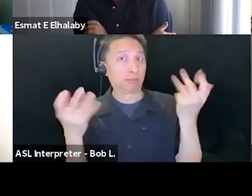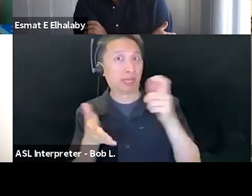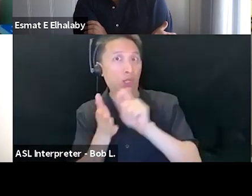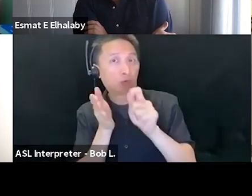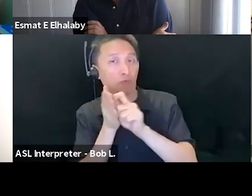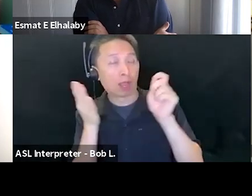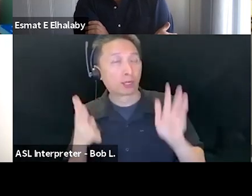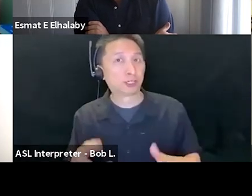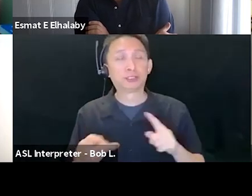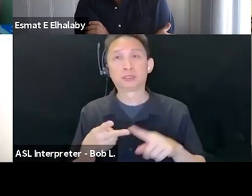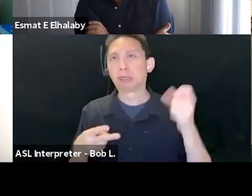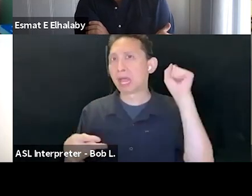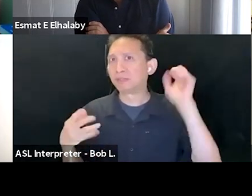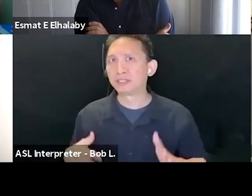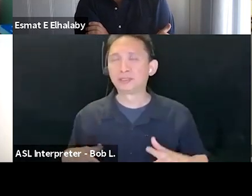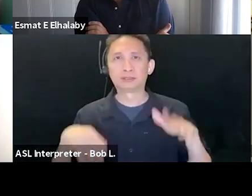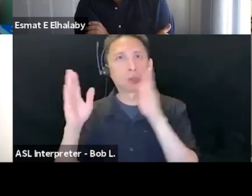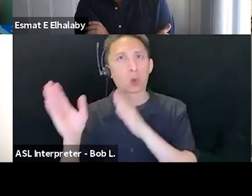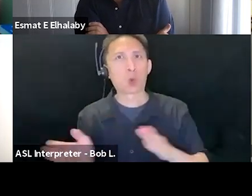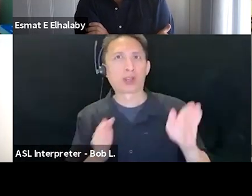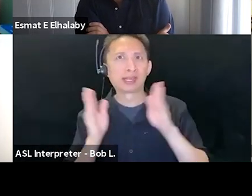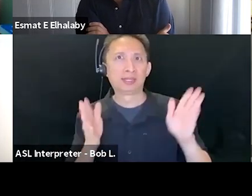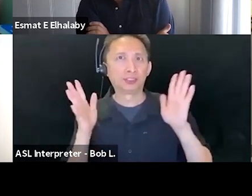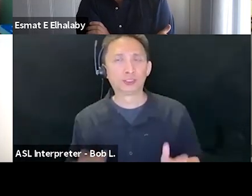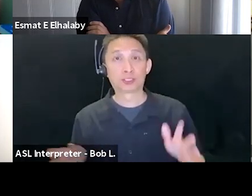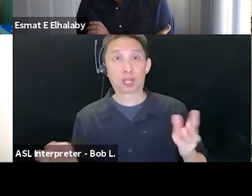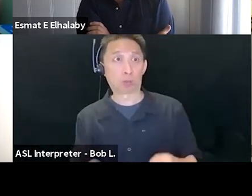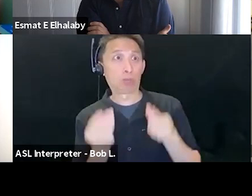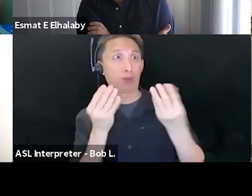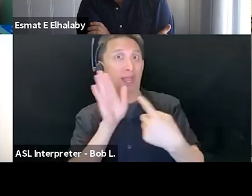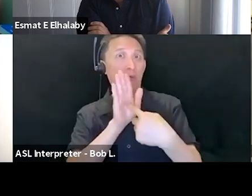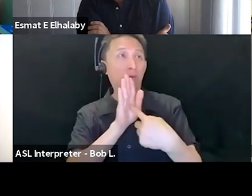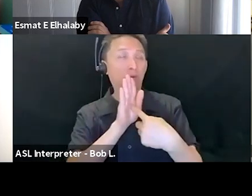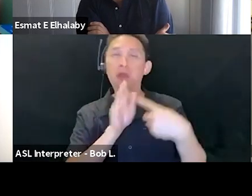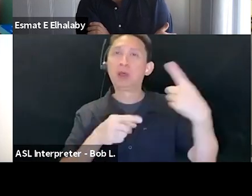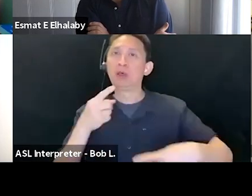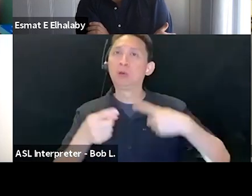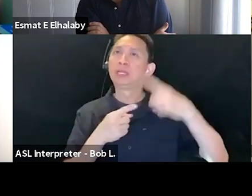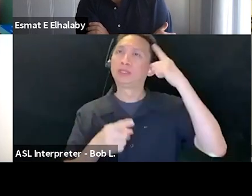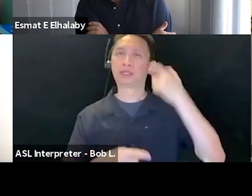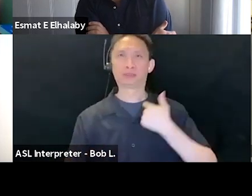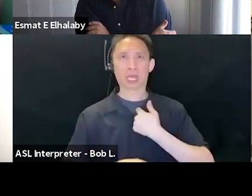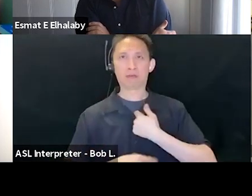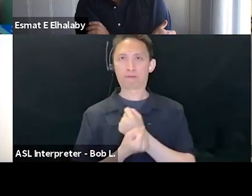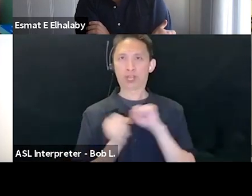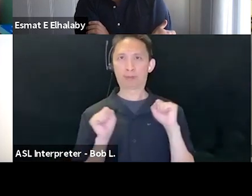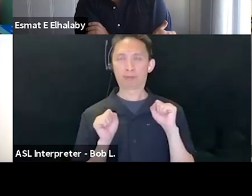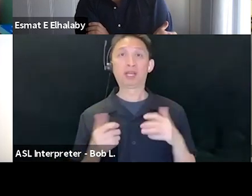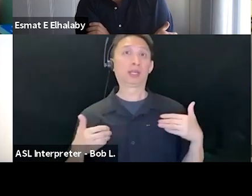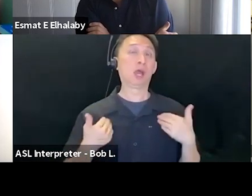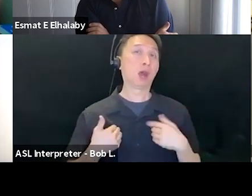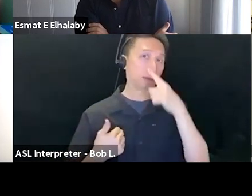writers, activists, organizers around the world are putting front and center when they think about their own freedom. I mean, when young Black